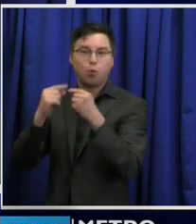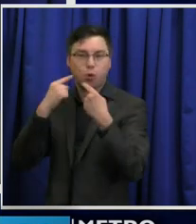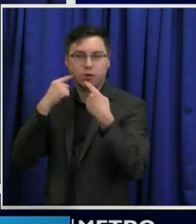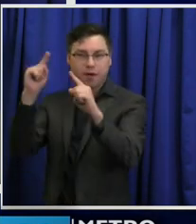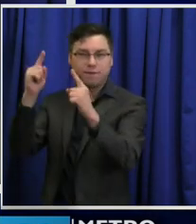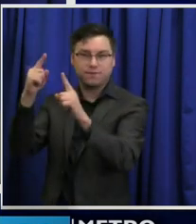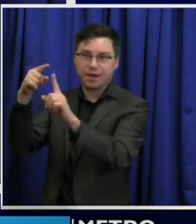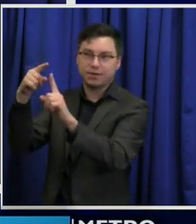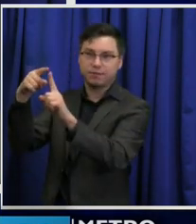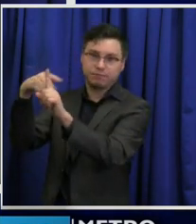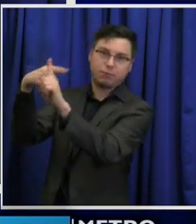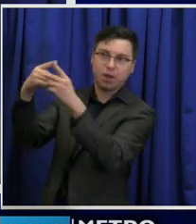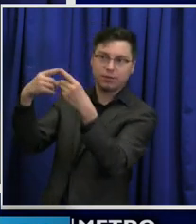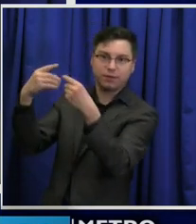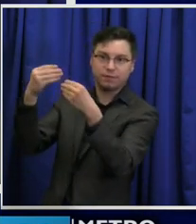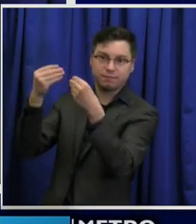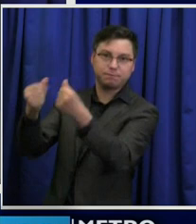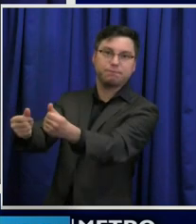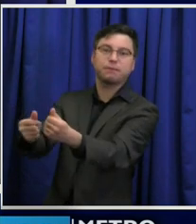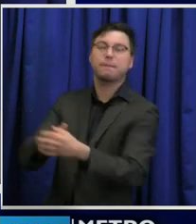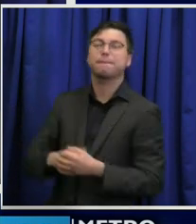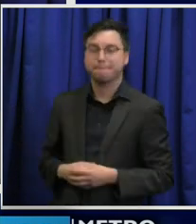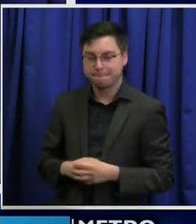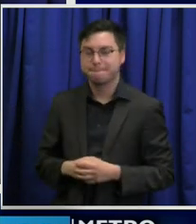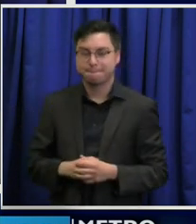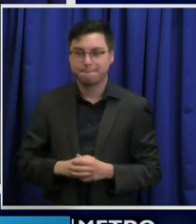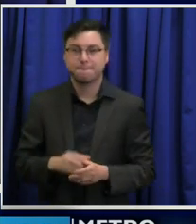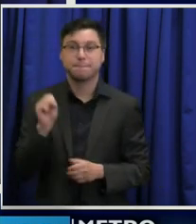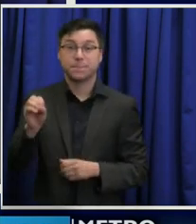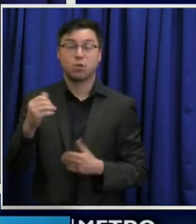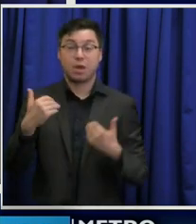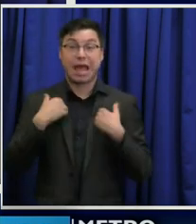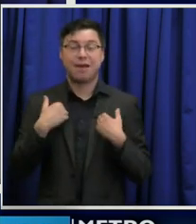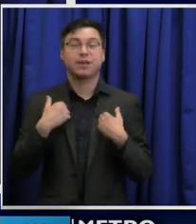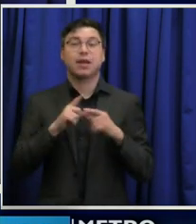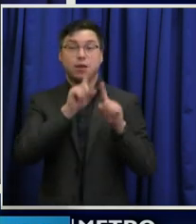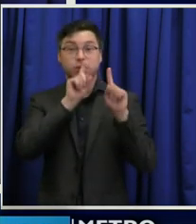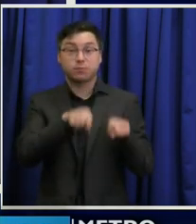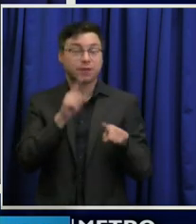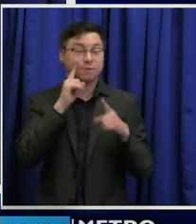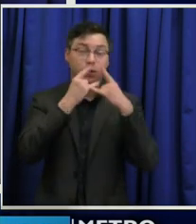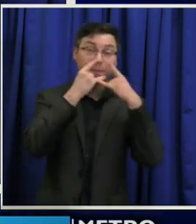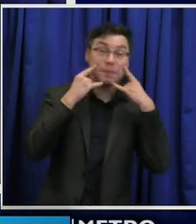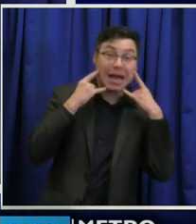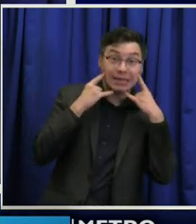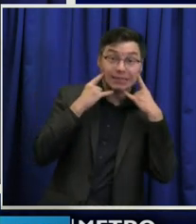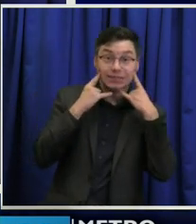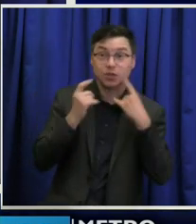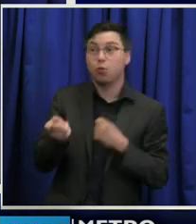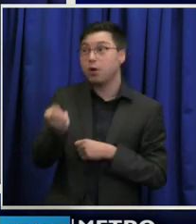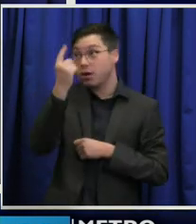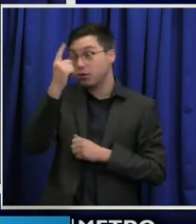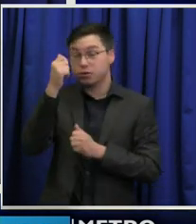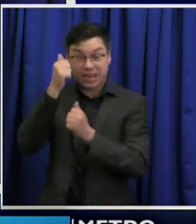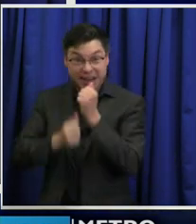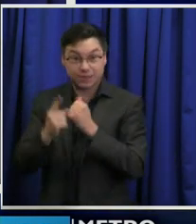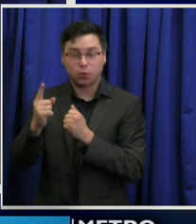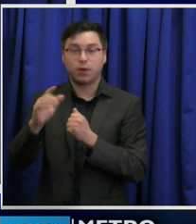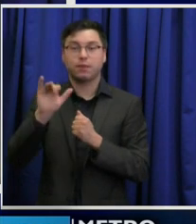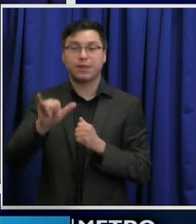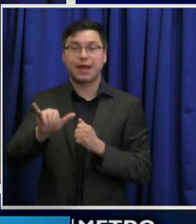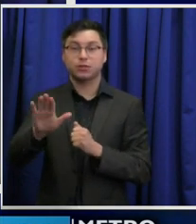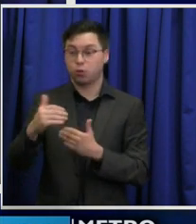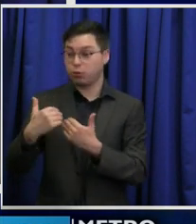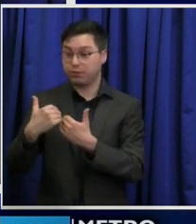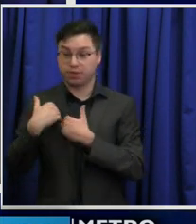having a national response to masks so that everybody routinely understands them to be your duty to your